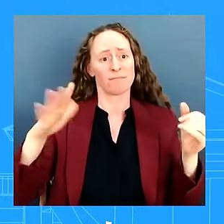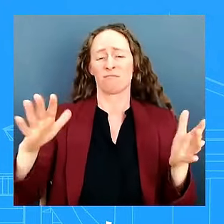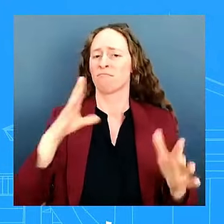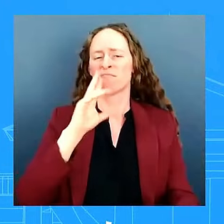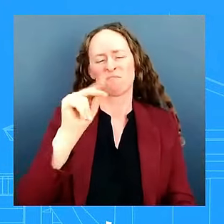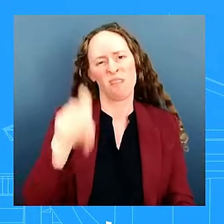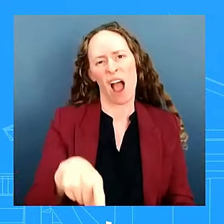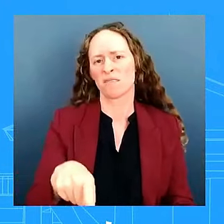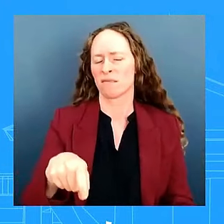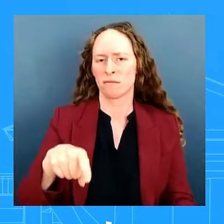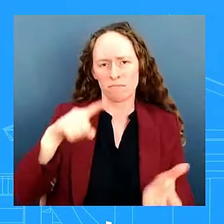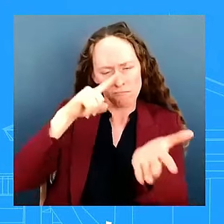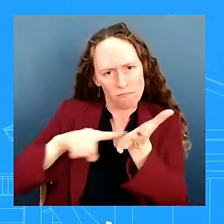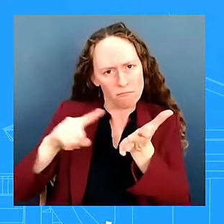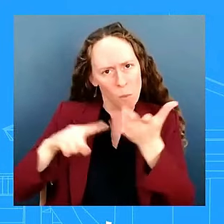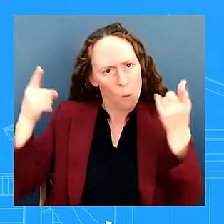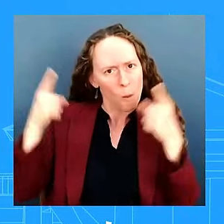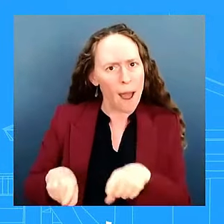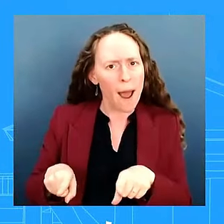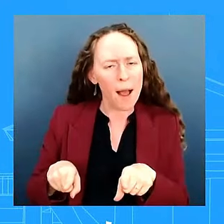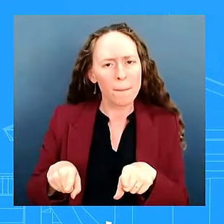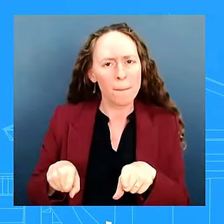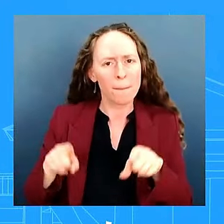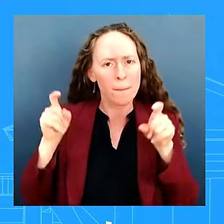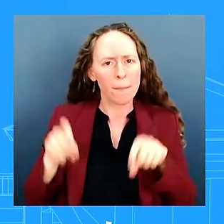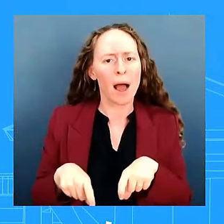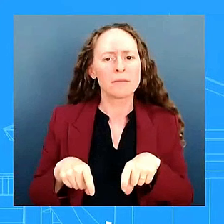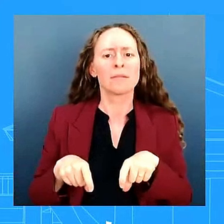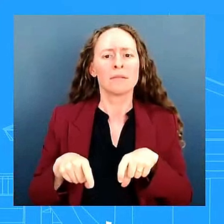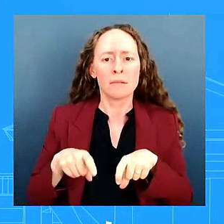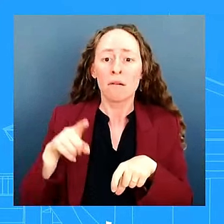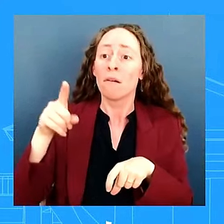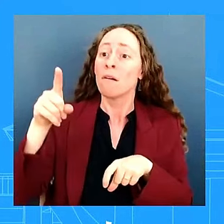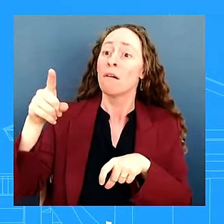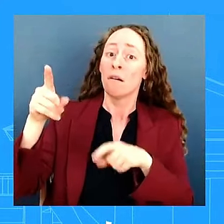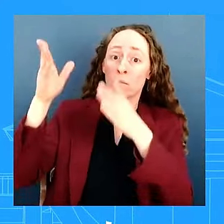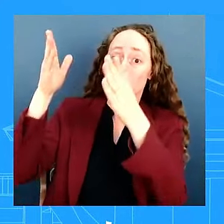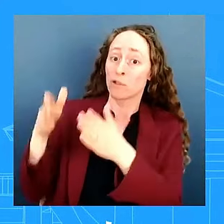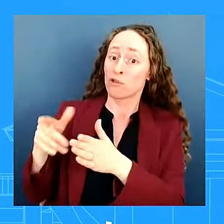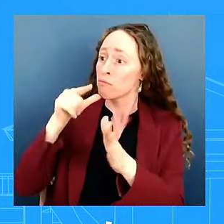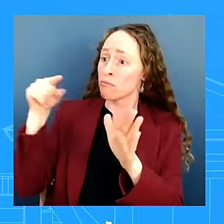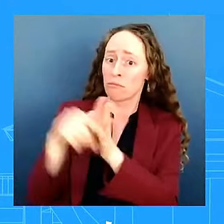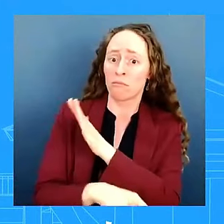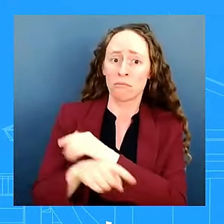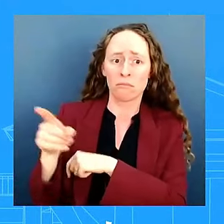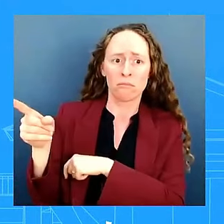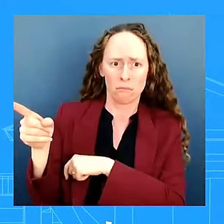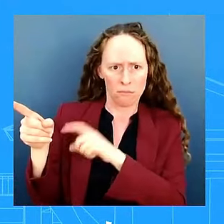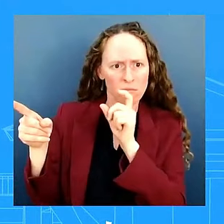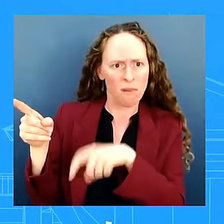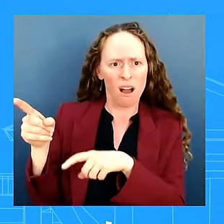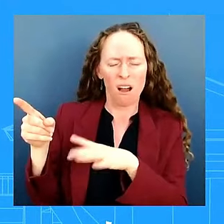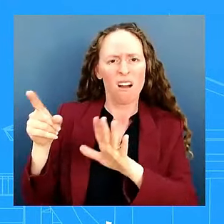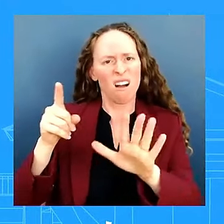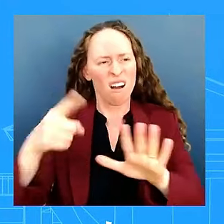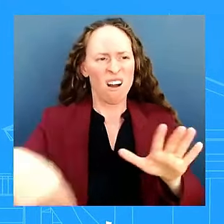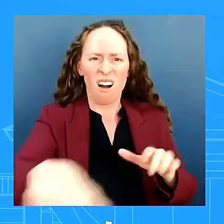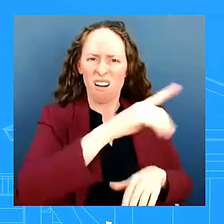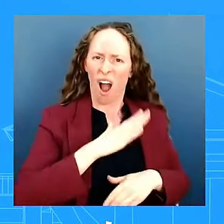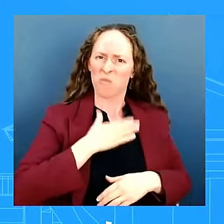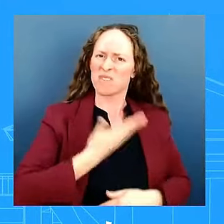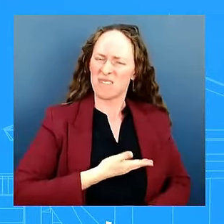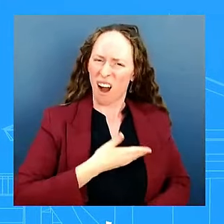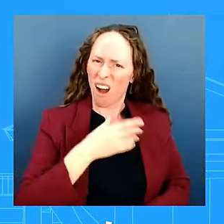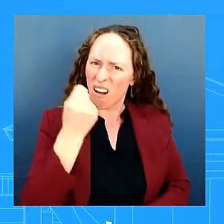killing uh was indeed an outrage and uh and you know just to reiterate what i said moments ago